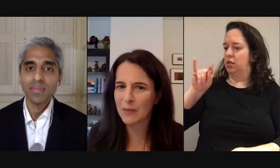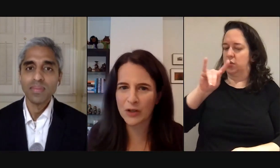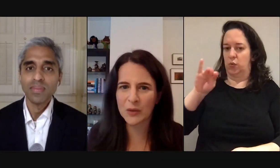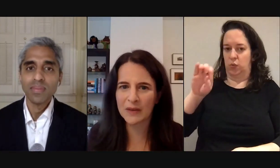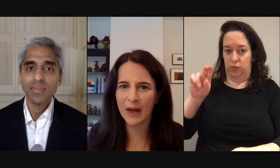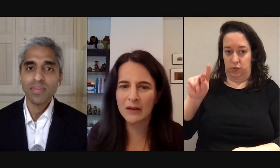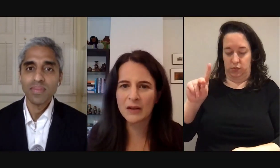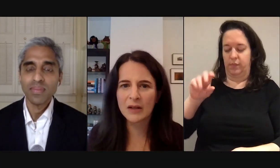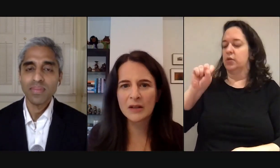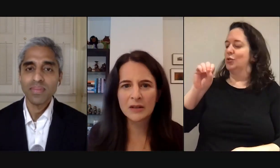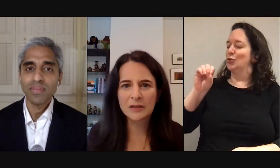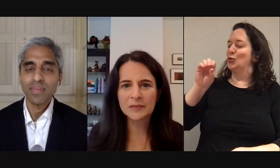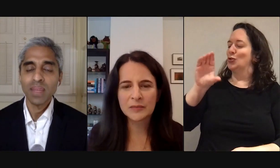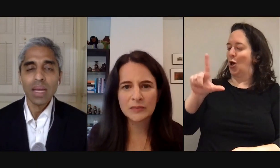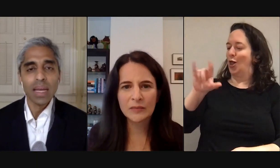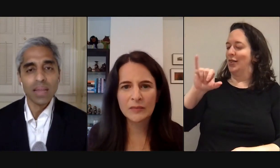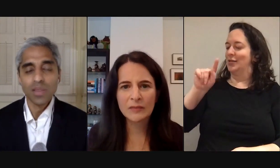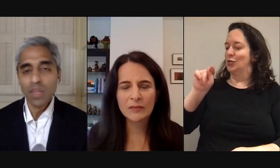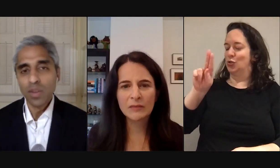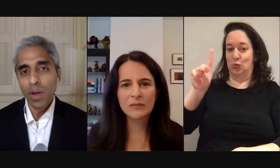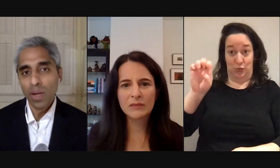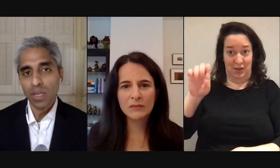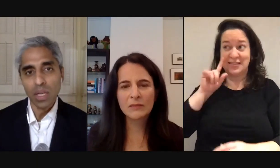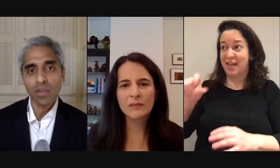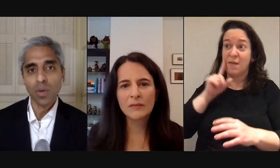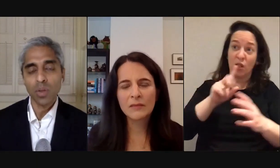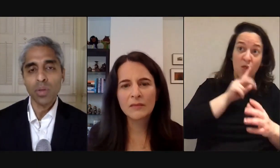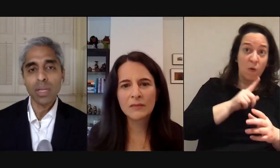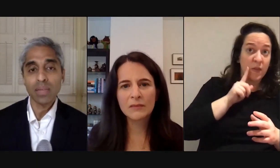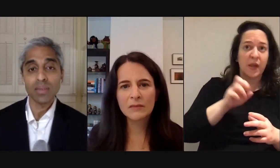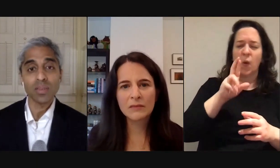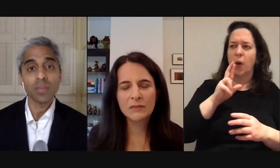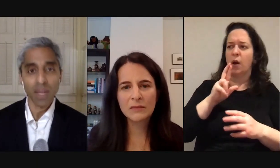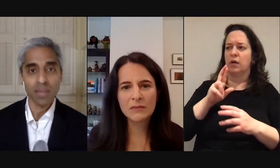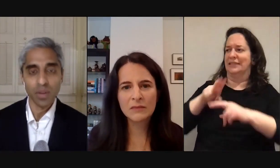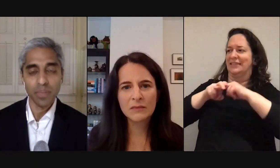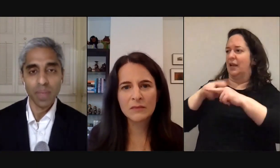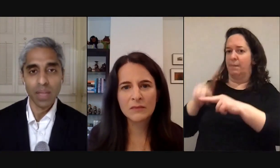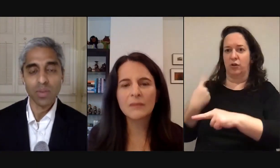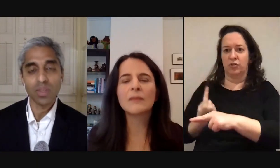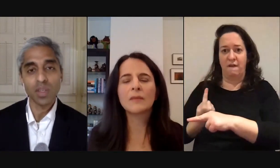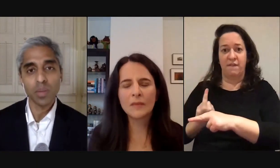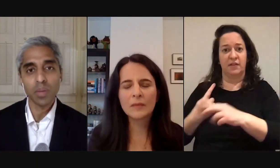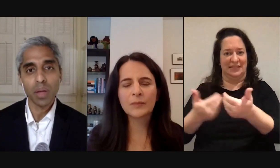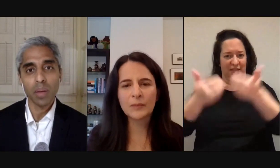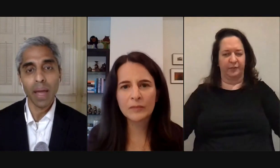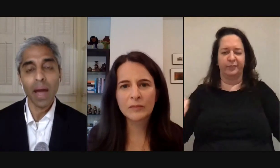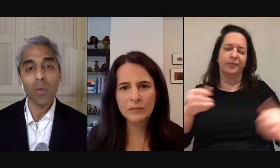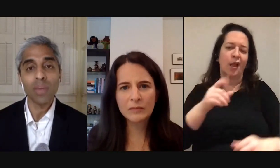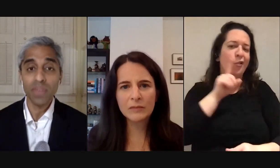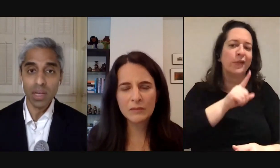something there's something more to it than that yeah it's a great question so loneliness is a subjective term and so it's determined